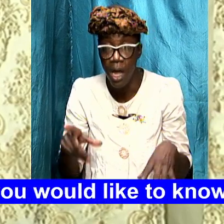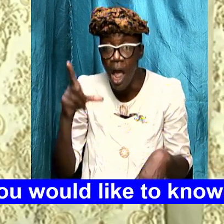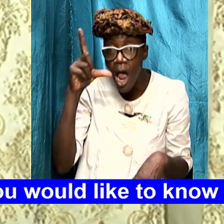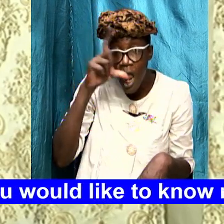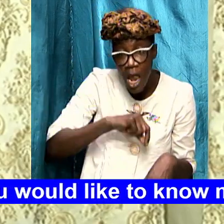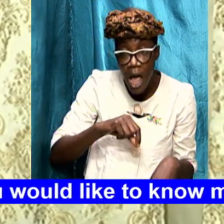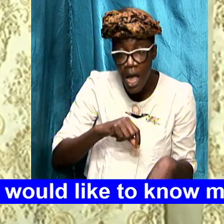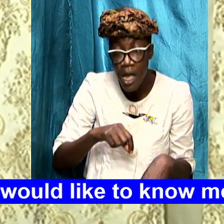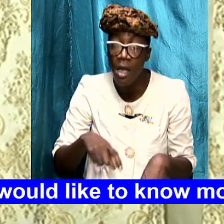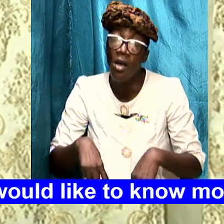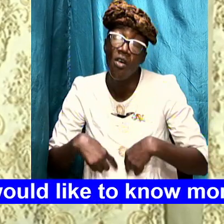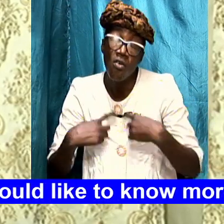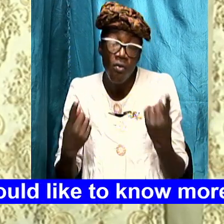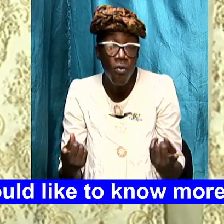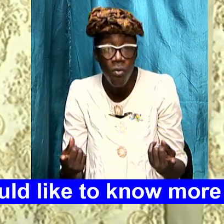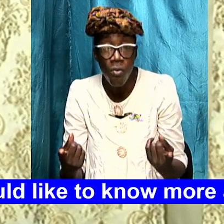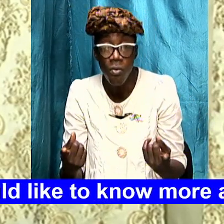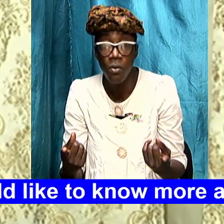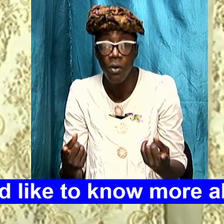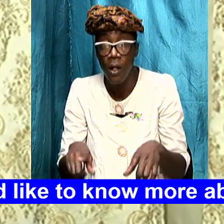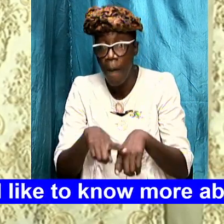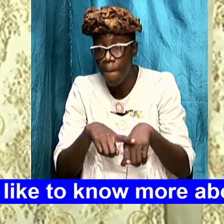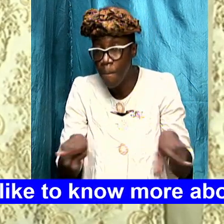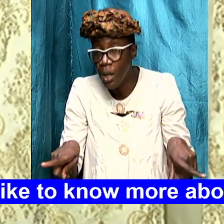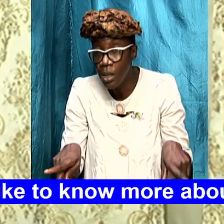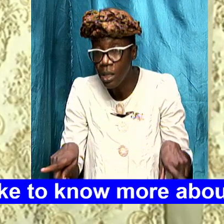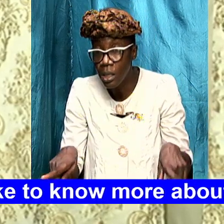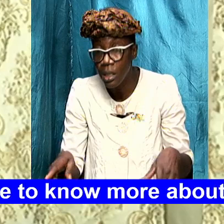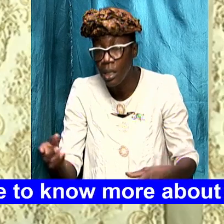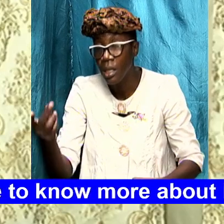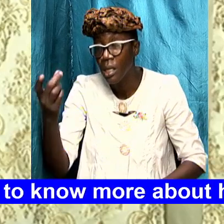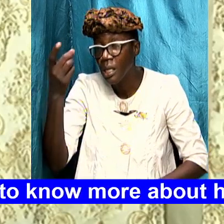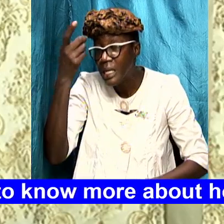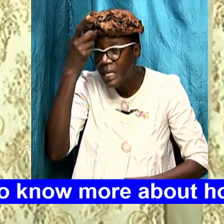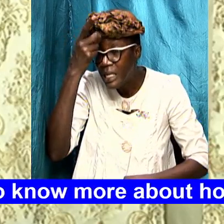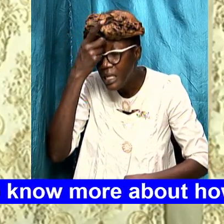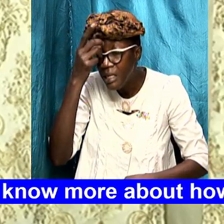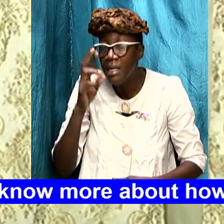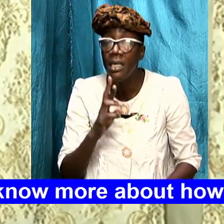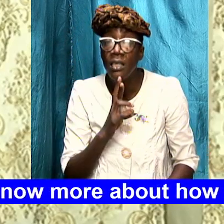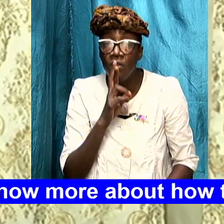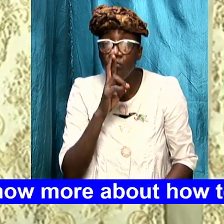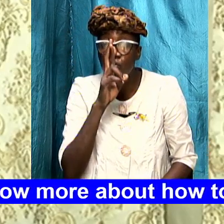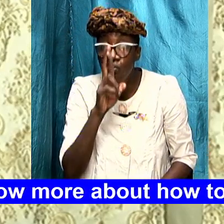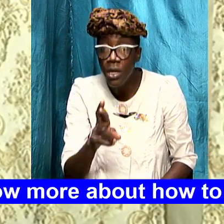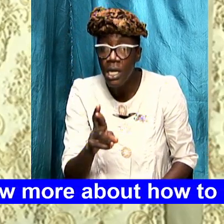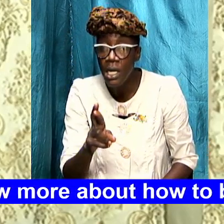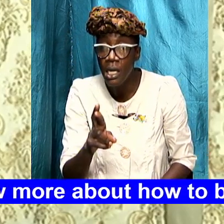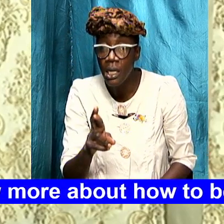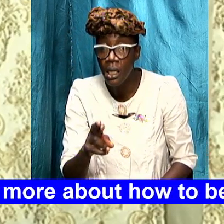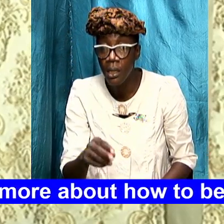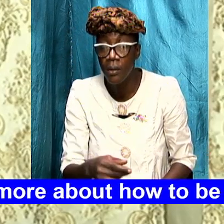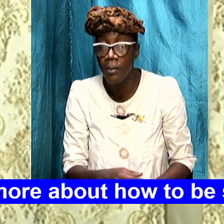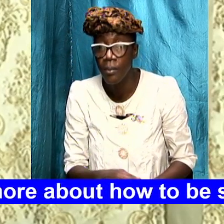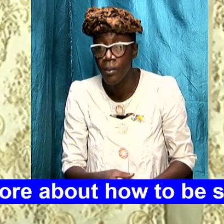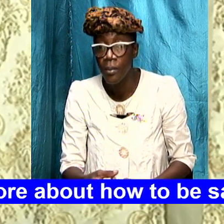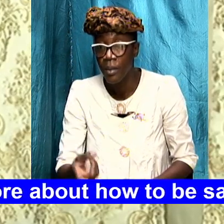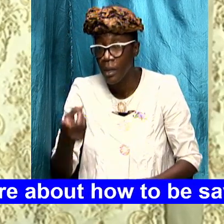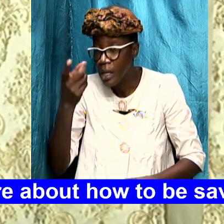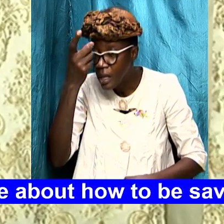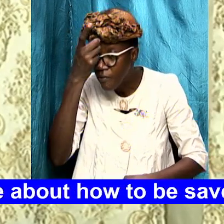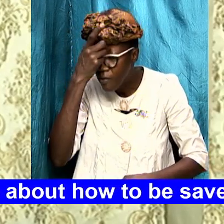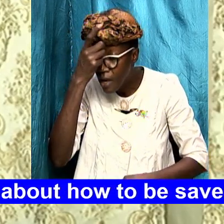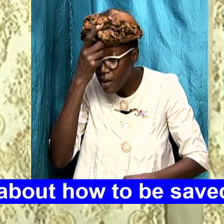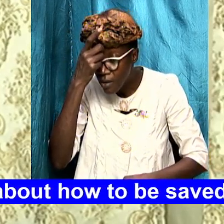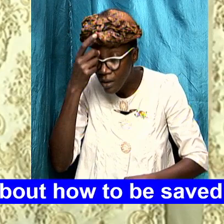they can sam fire but the virus is real and the virus has caused death